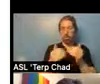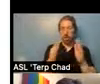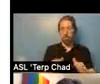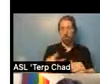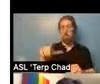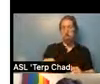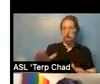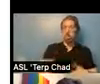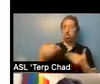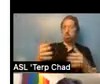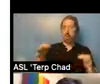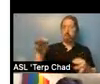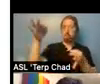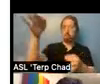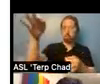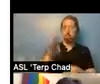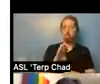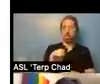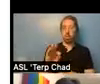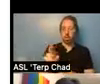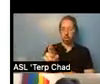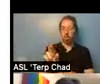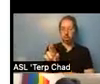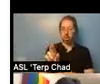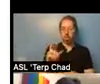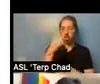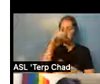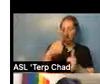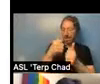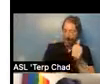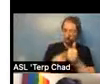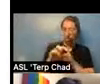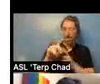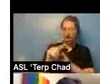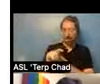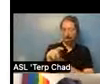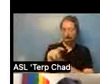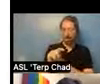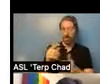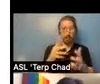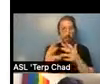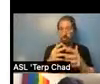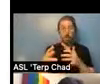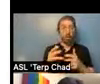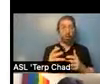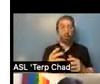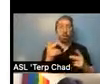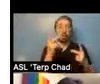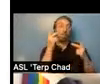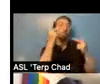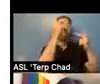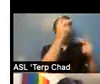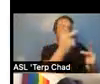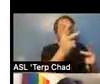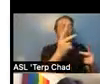every prospective tenant at apartment viewing lease renewal and on demand. And a $250 penalty